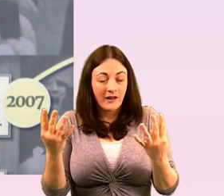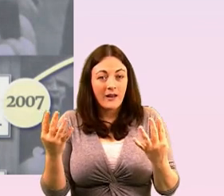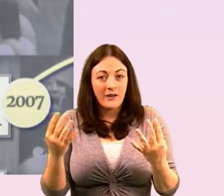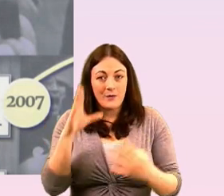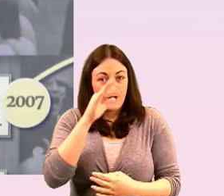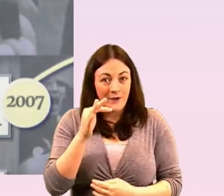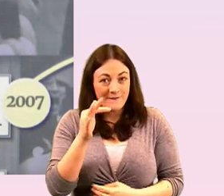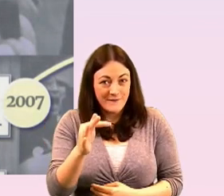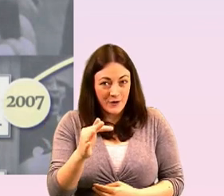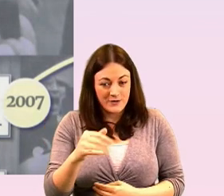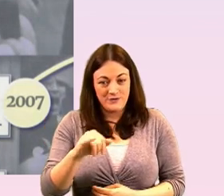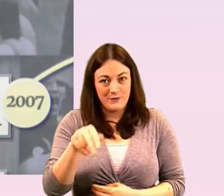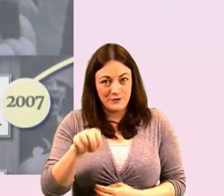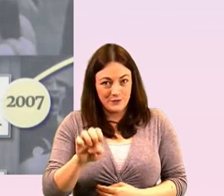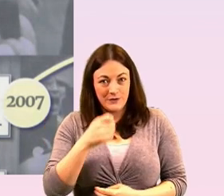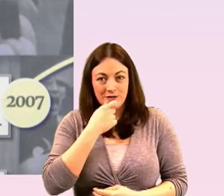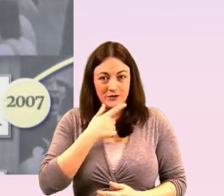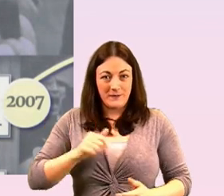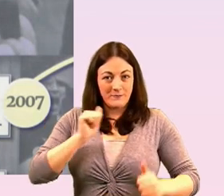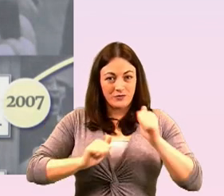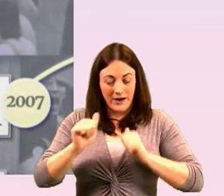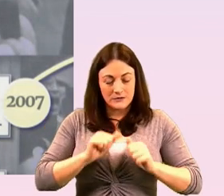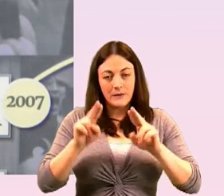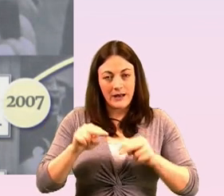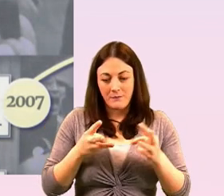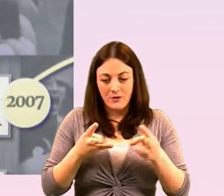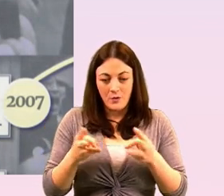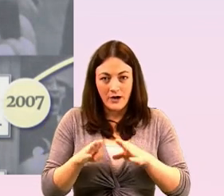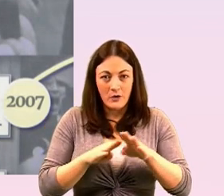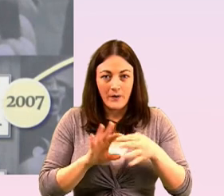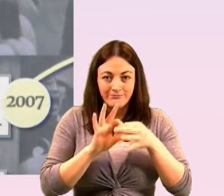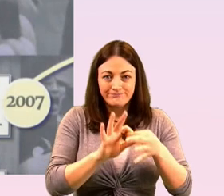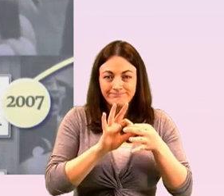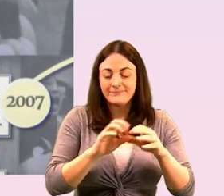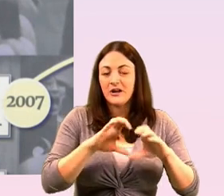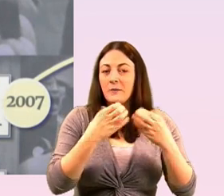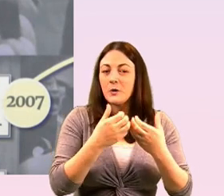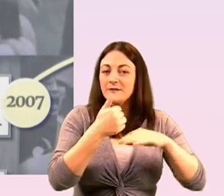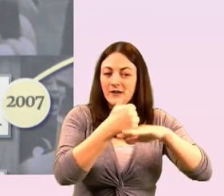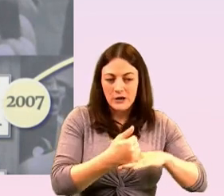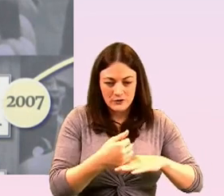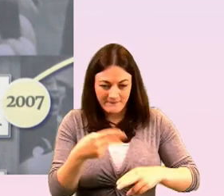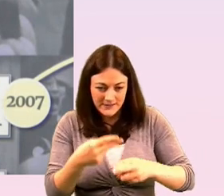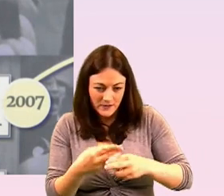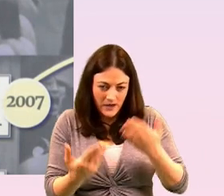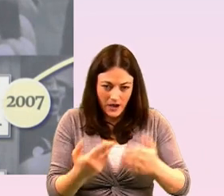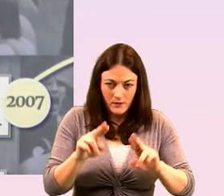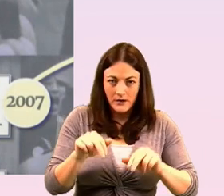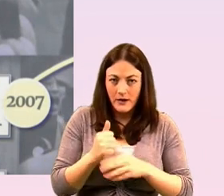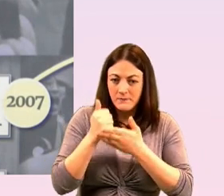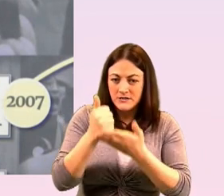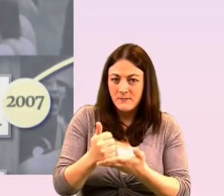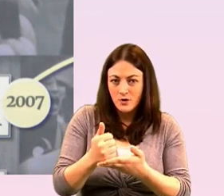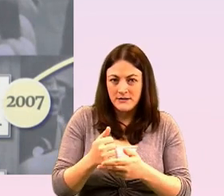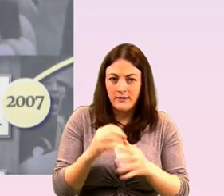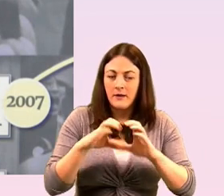to this june when dub and pride will be able to work closely with the community foundation to find ways to support our community uh tomorrow